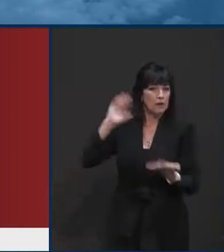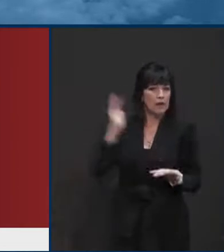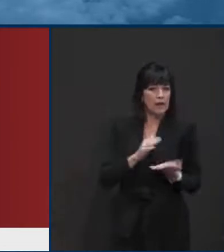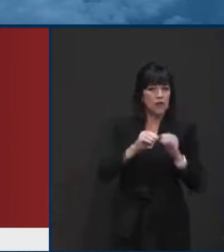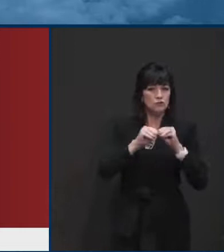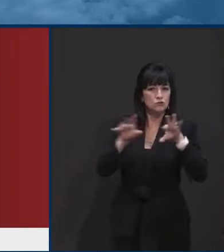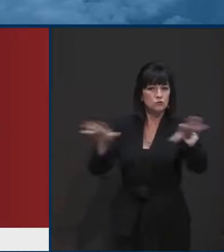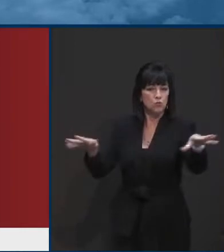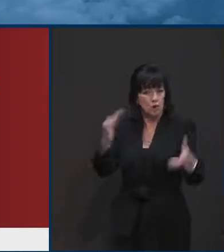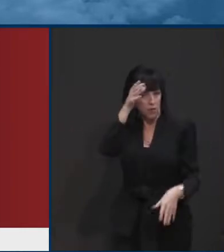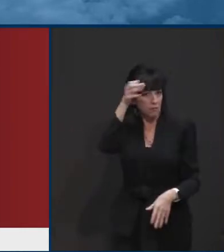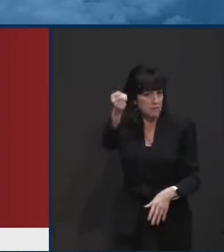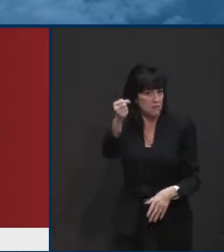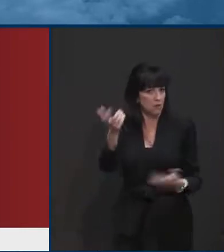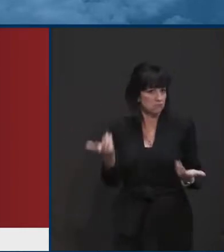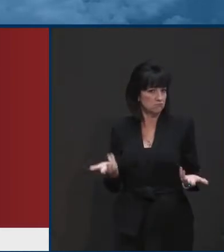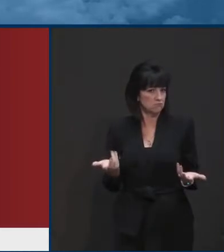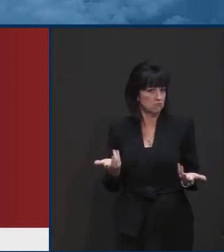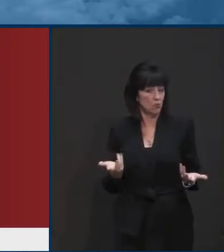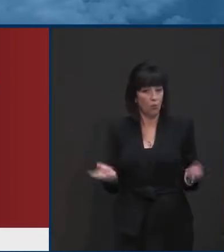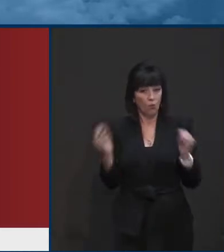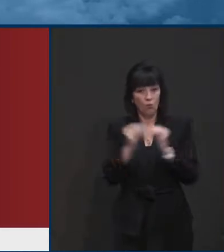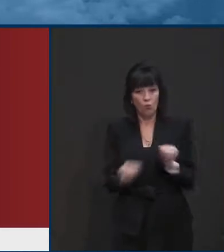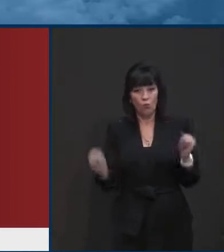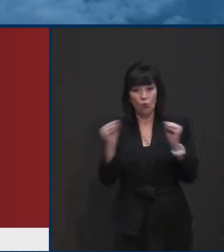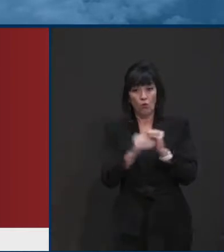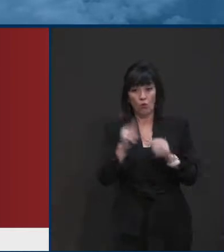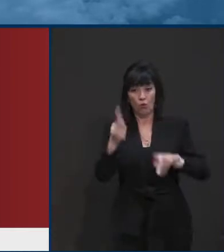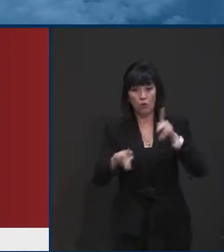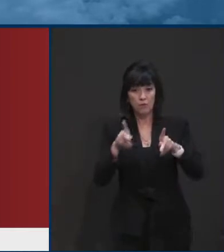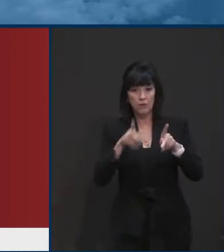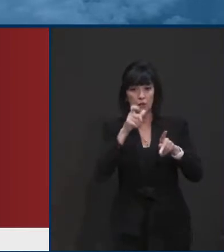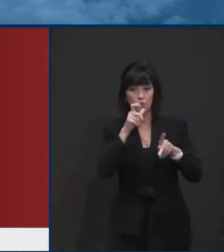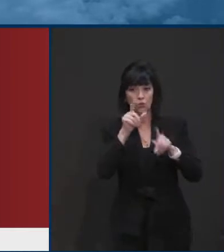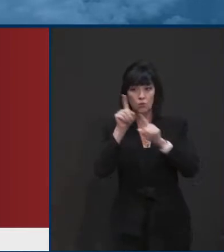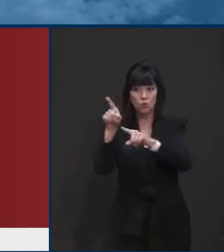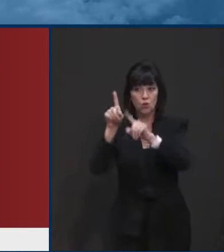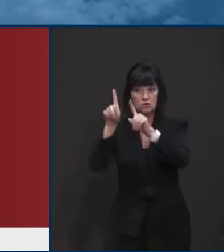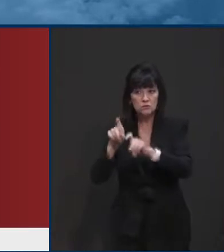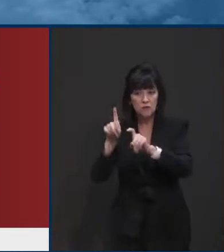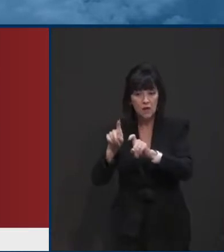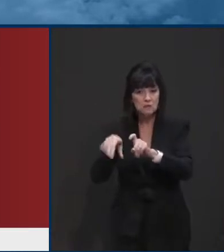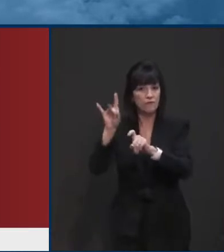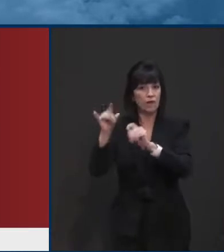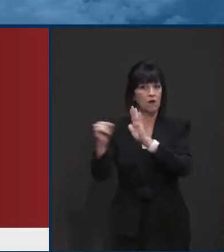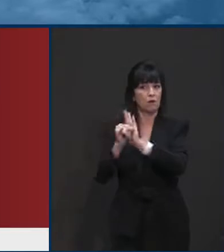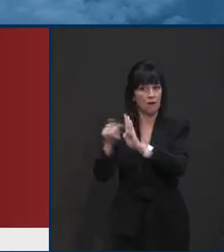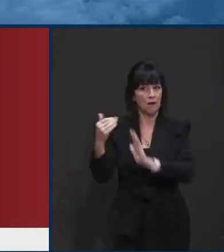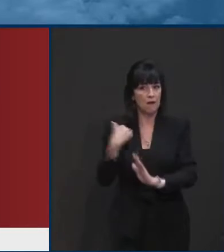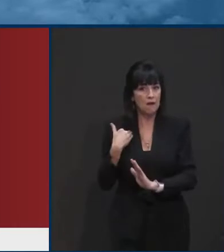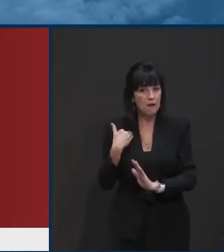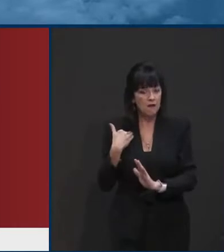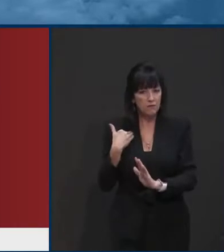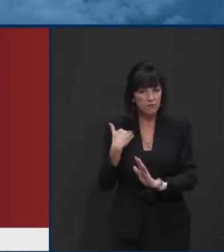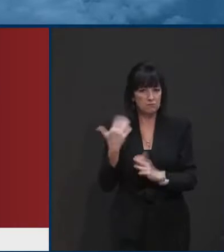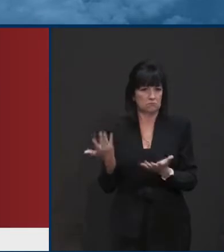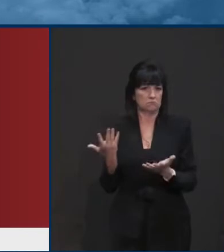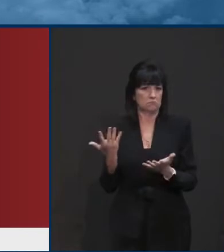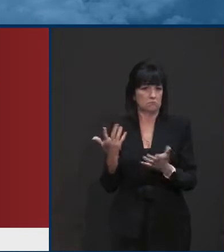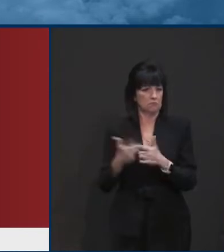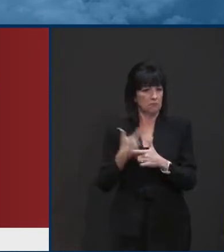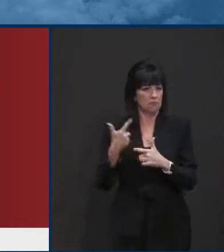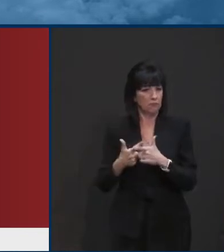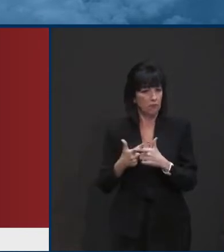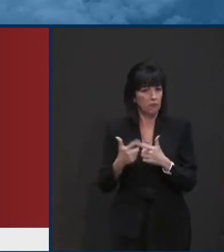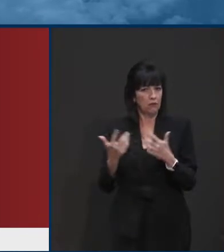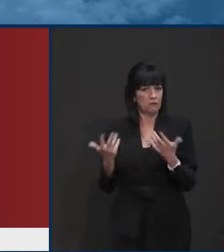have with the virus testing positive, the more likelihood the potential of them coming into contact with somebody